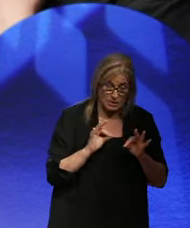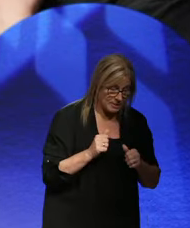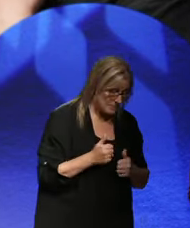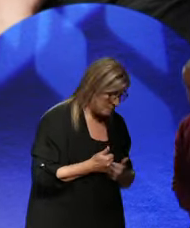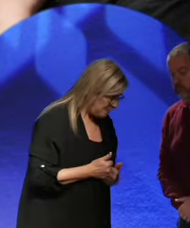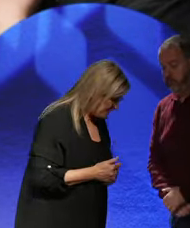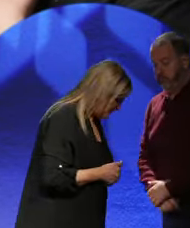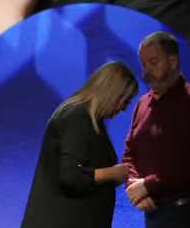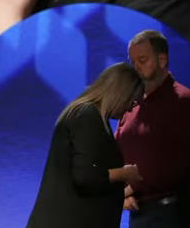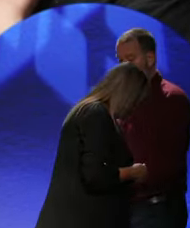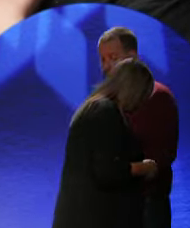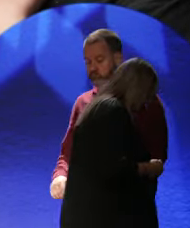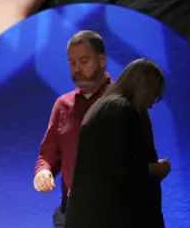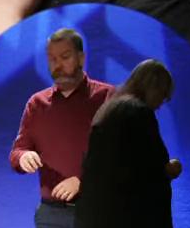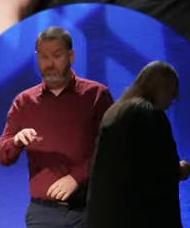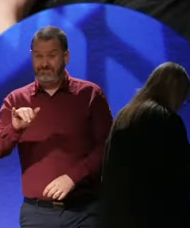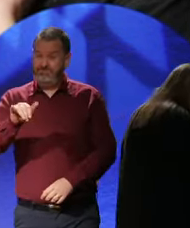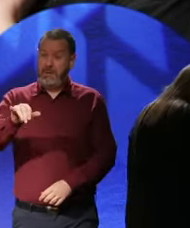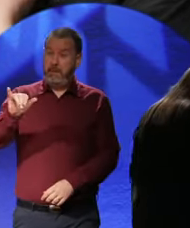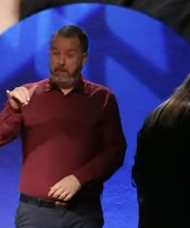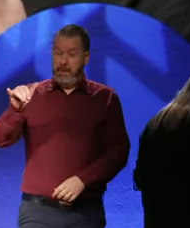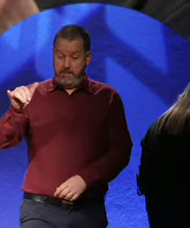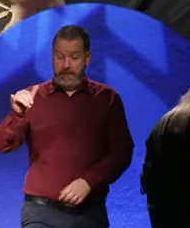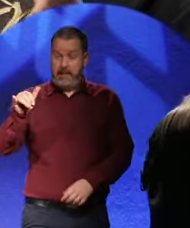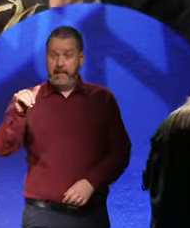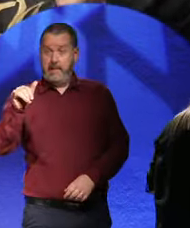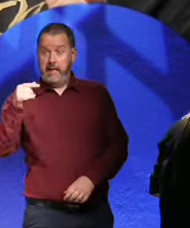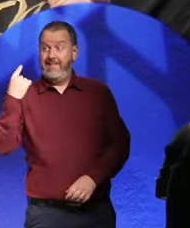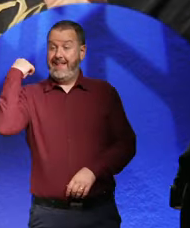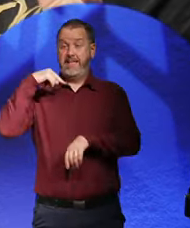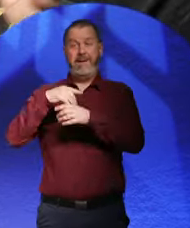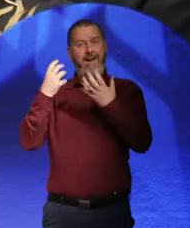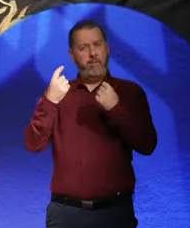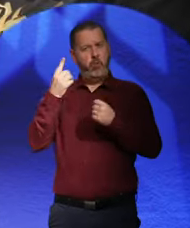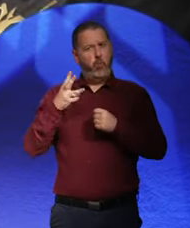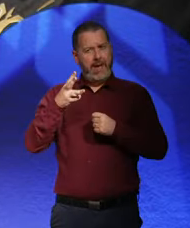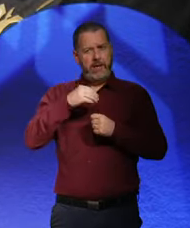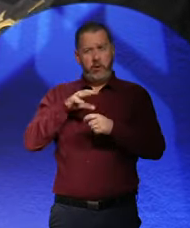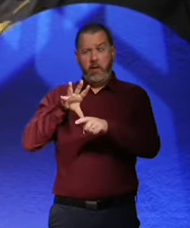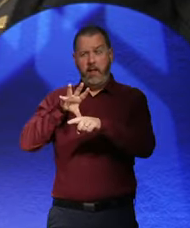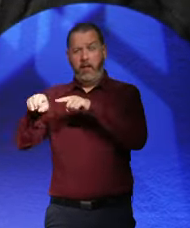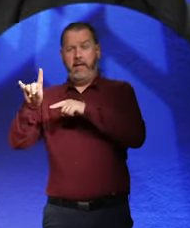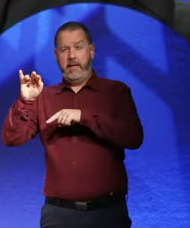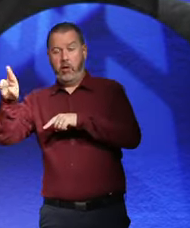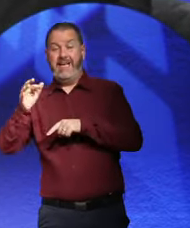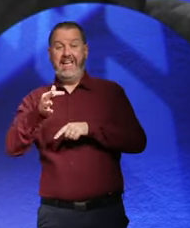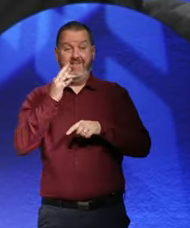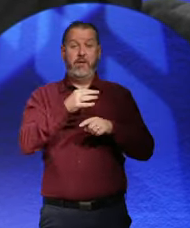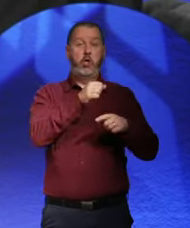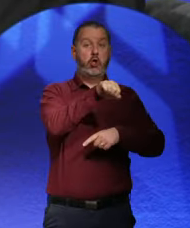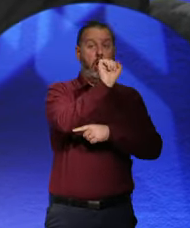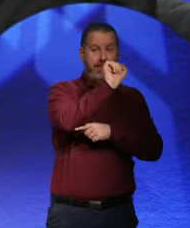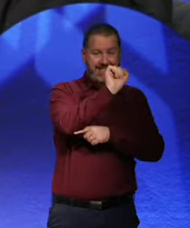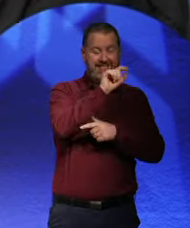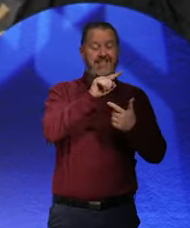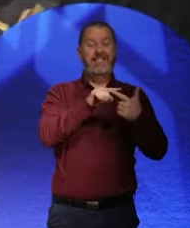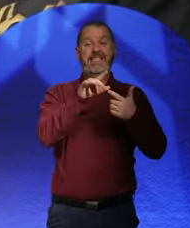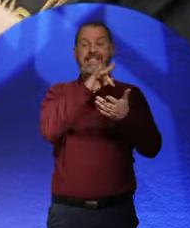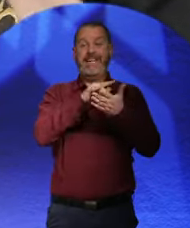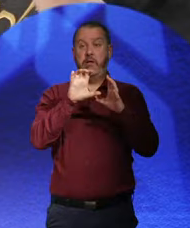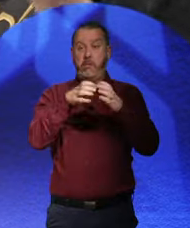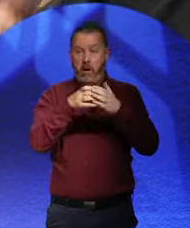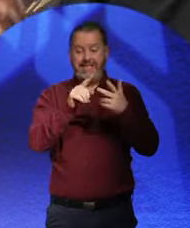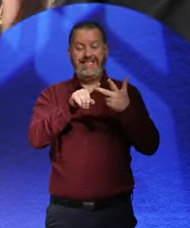to defeat Hitler. And that was to get the Communists with the Social Democrats and the Catholic Center Party.